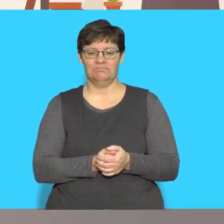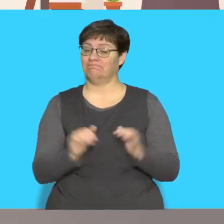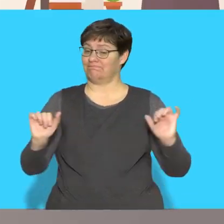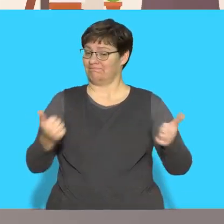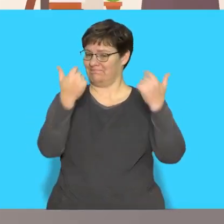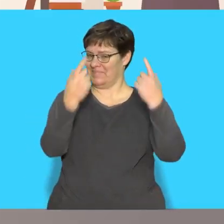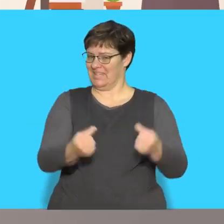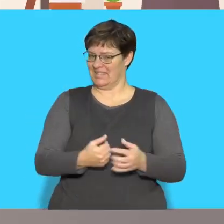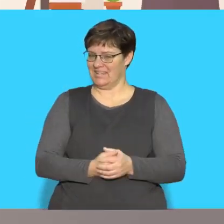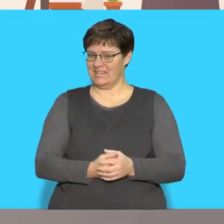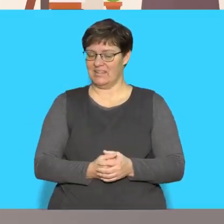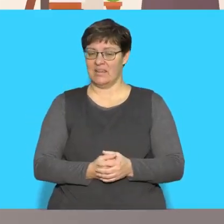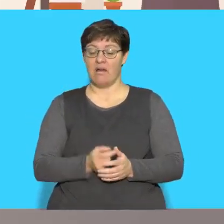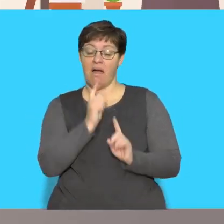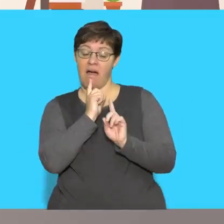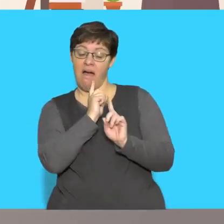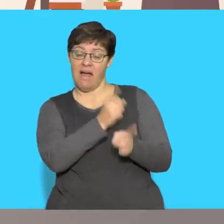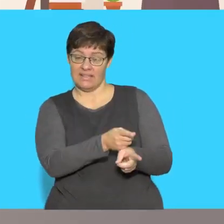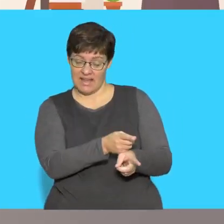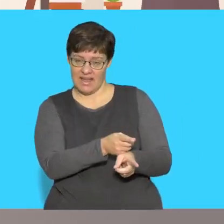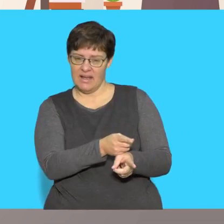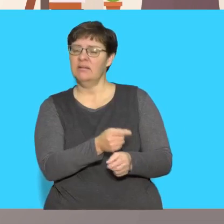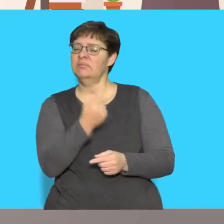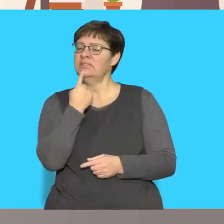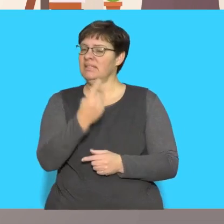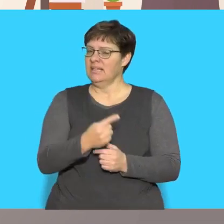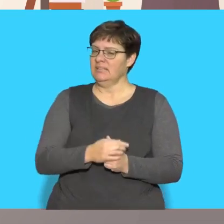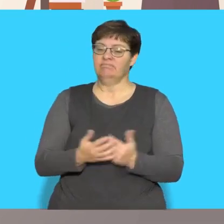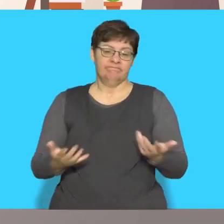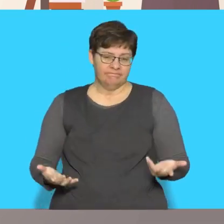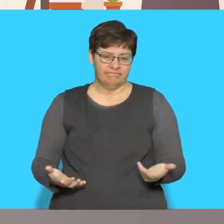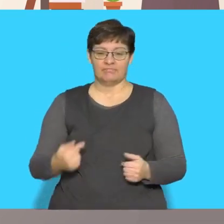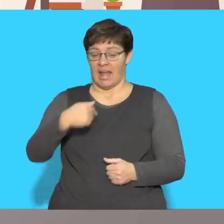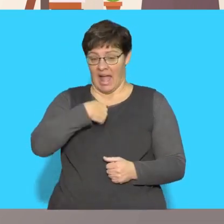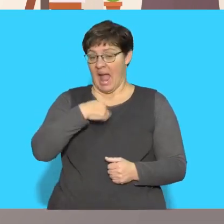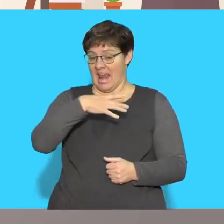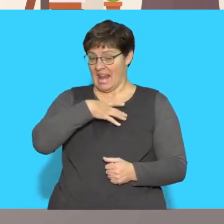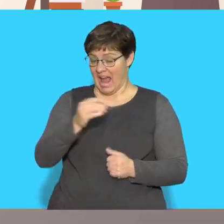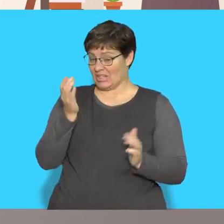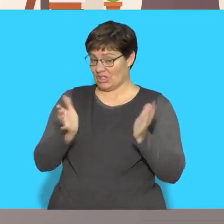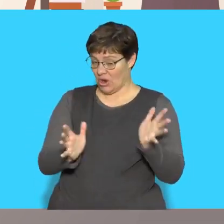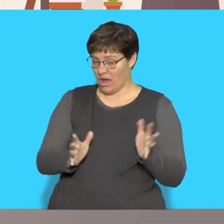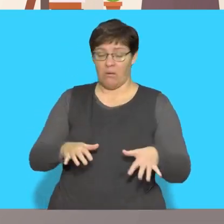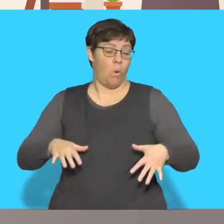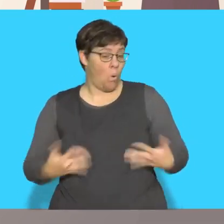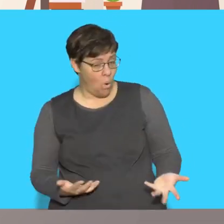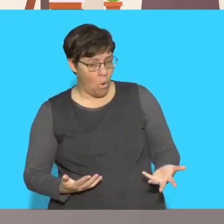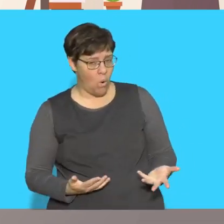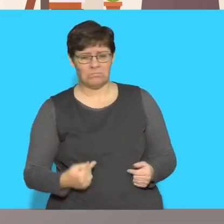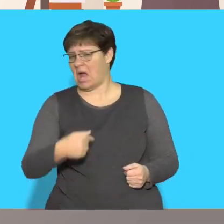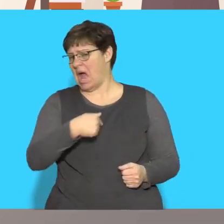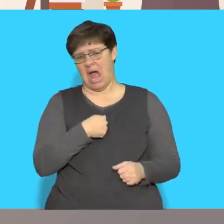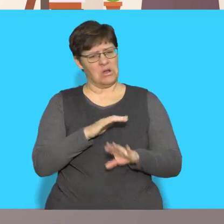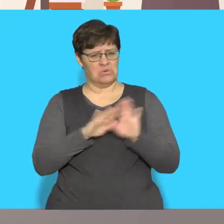Very good When you answer the question you must say either I like soccer Or